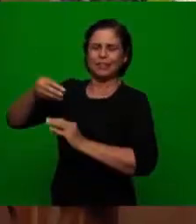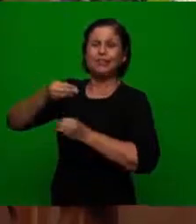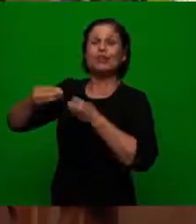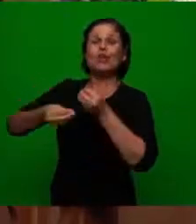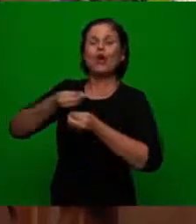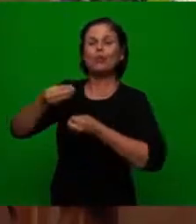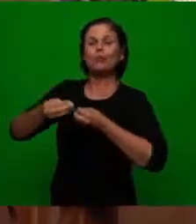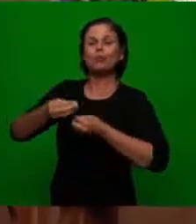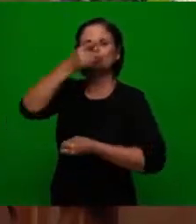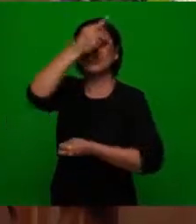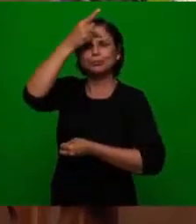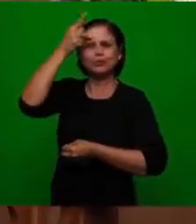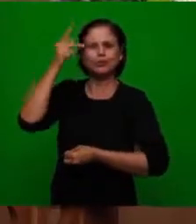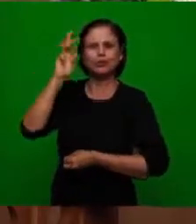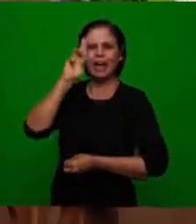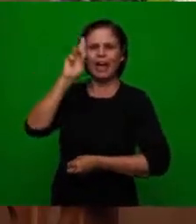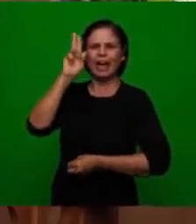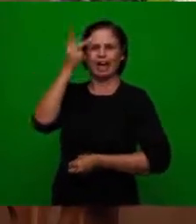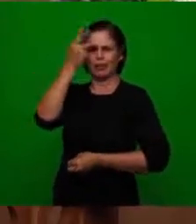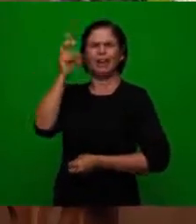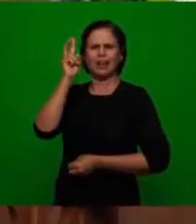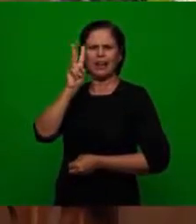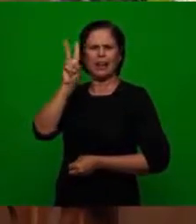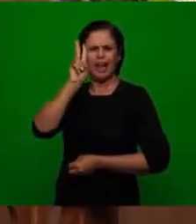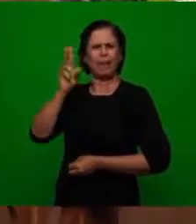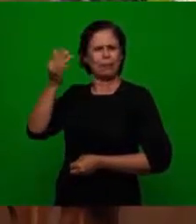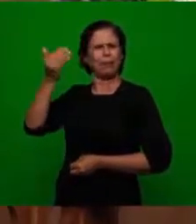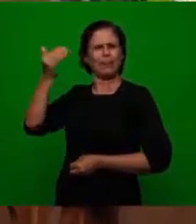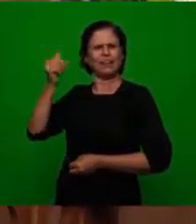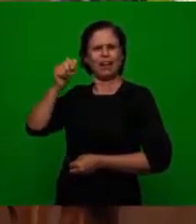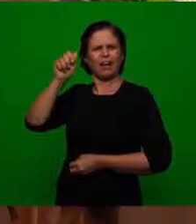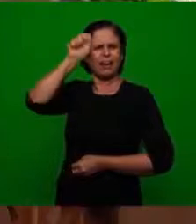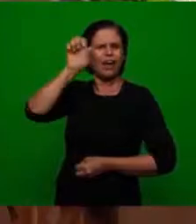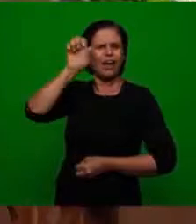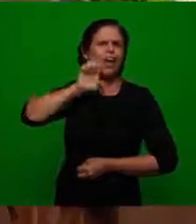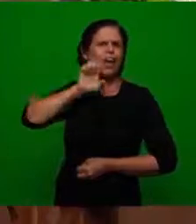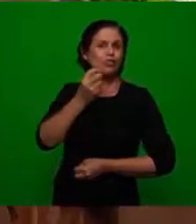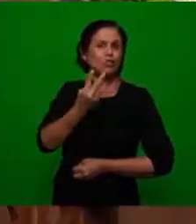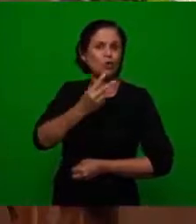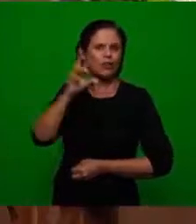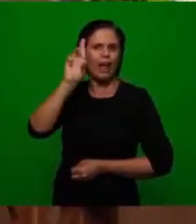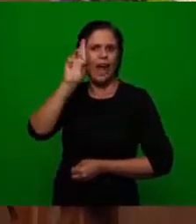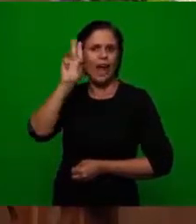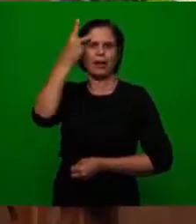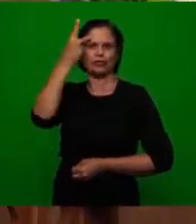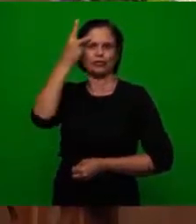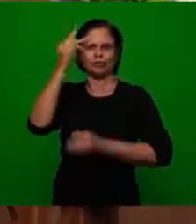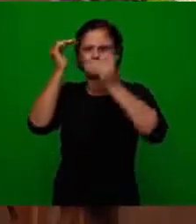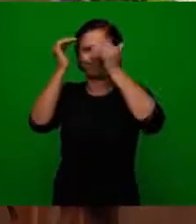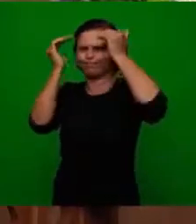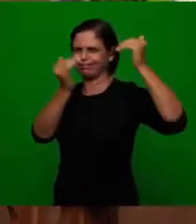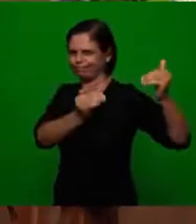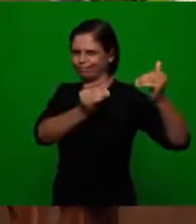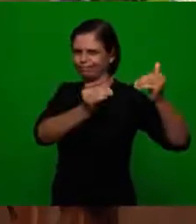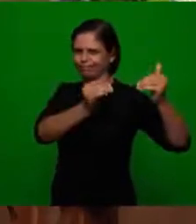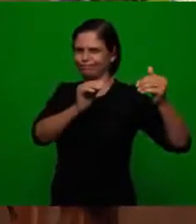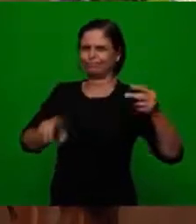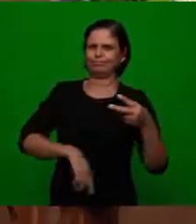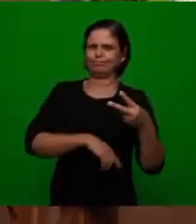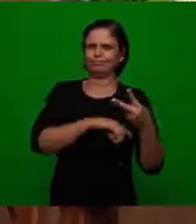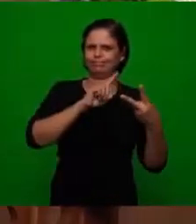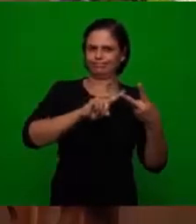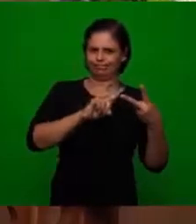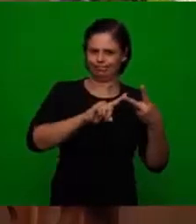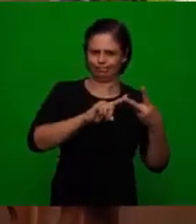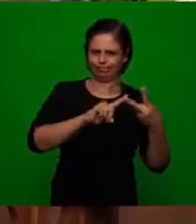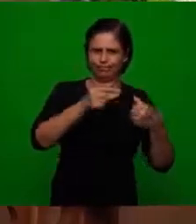which was through the rebellion of our first parents, Adam and Eve. And on the second